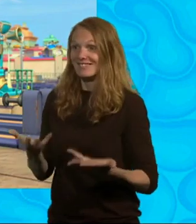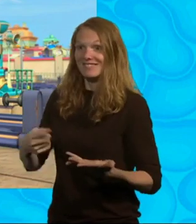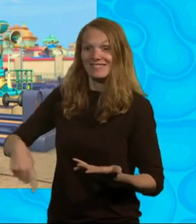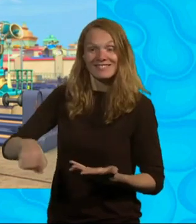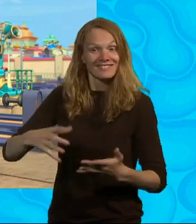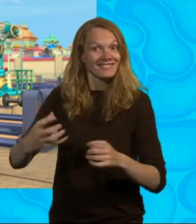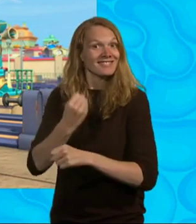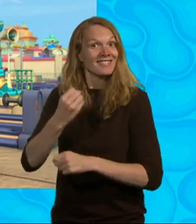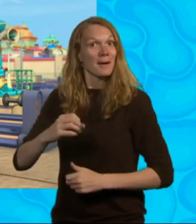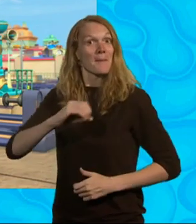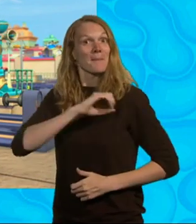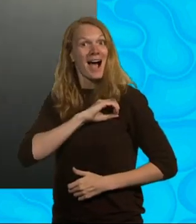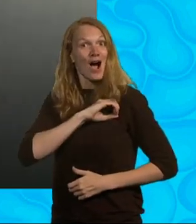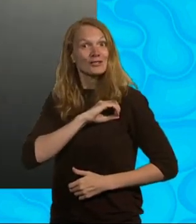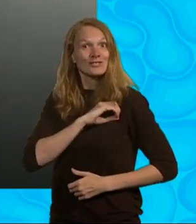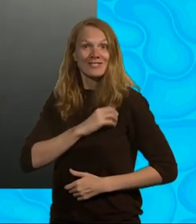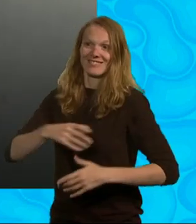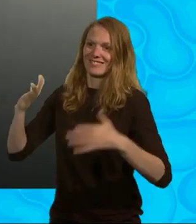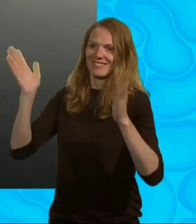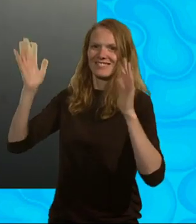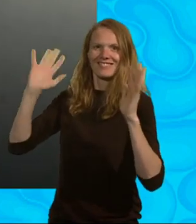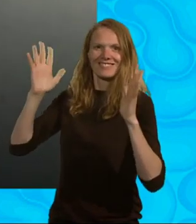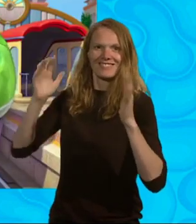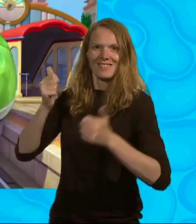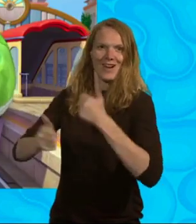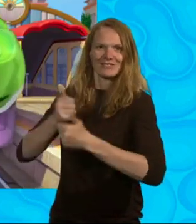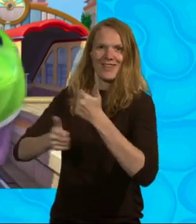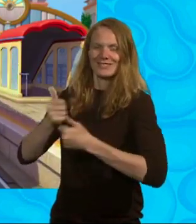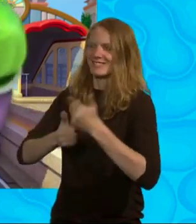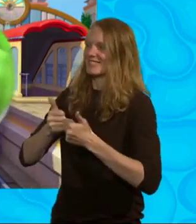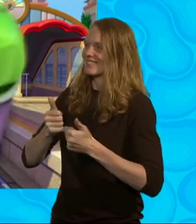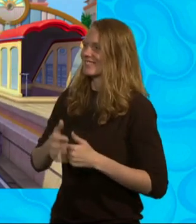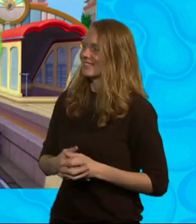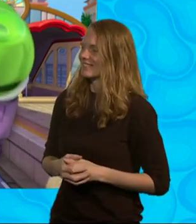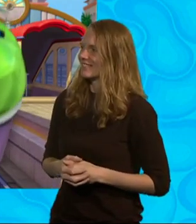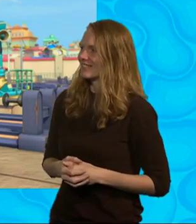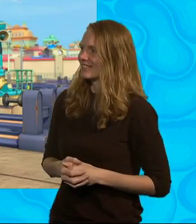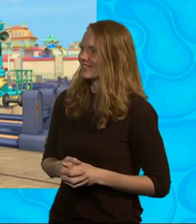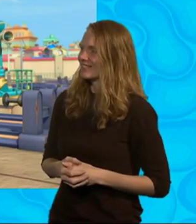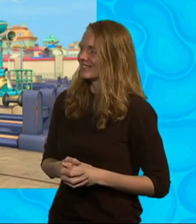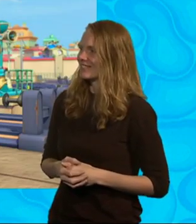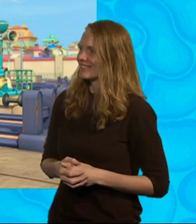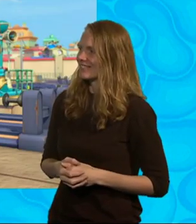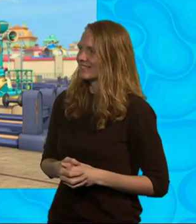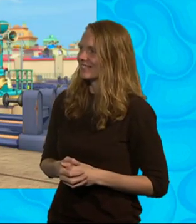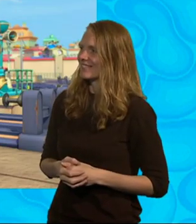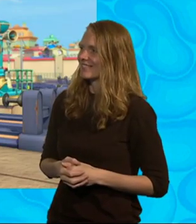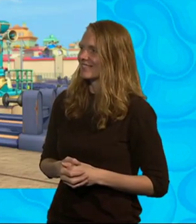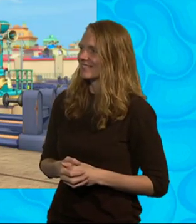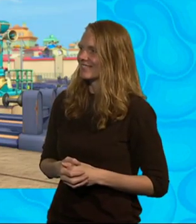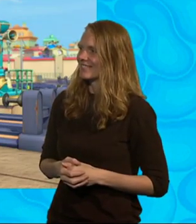Congratulations, trainees. You've earned your running on time badge. Hooray! Train-tastic!